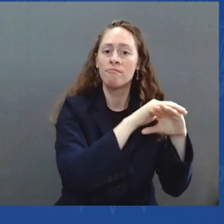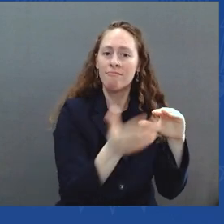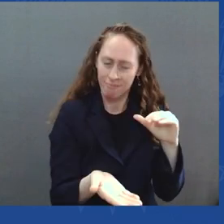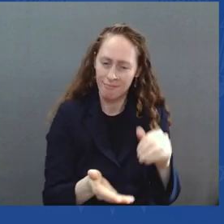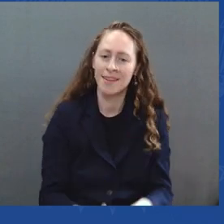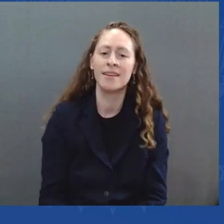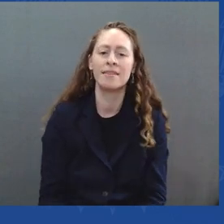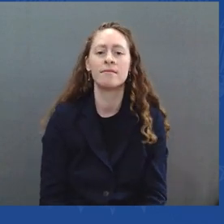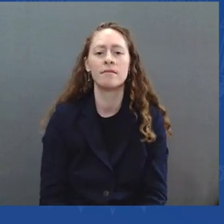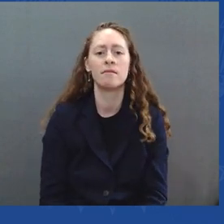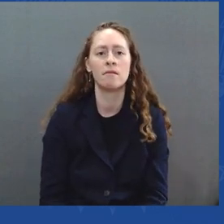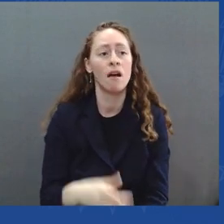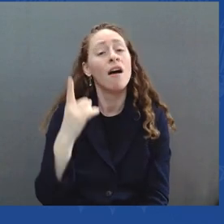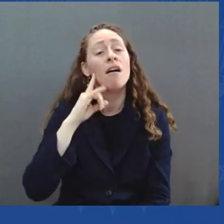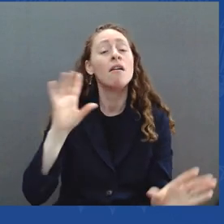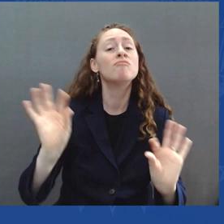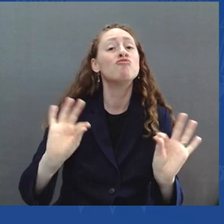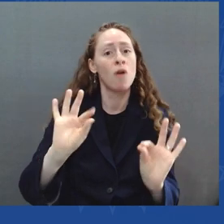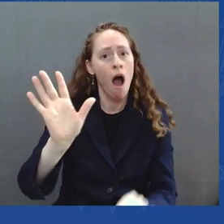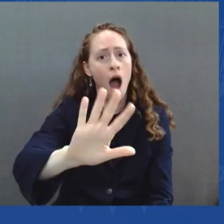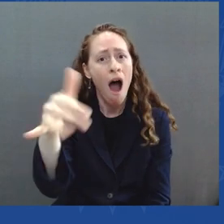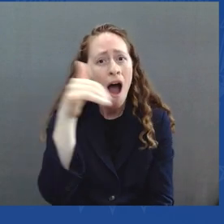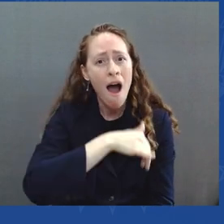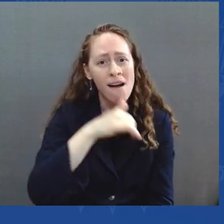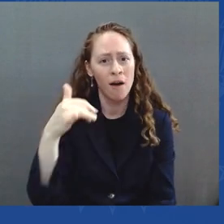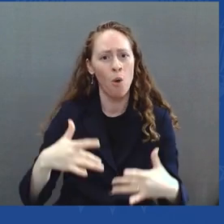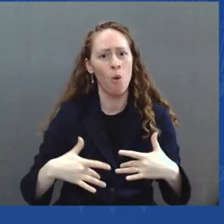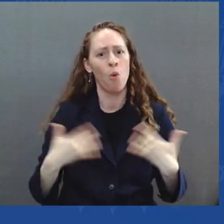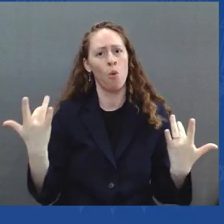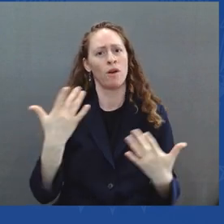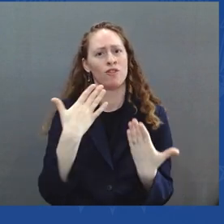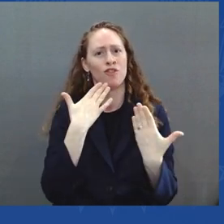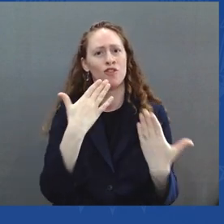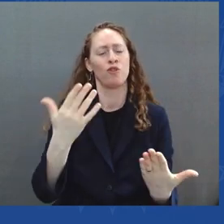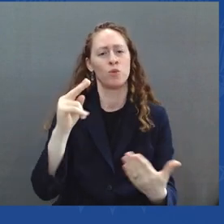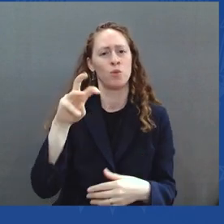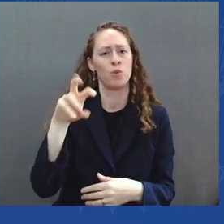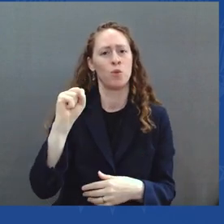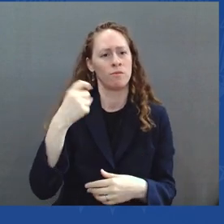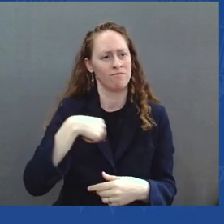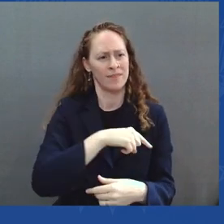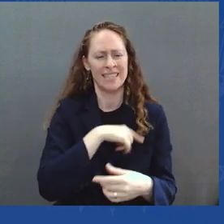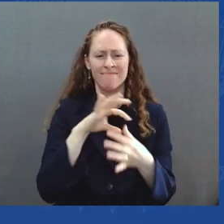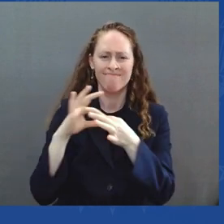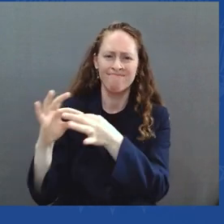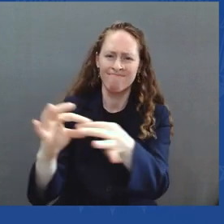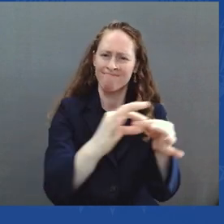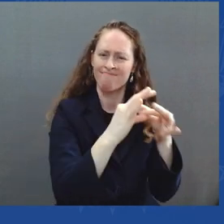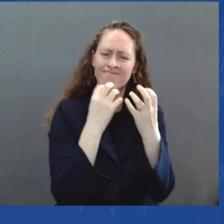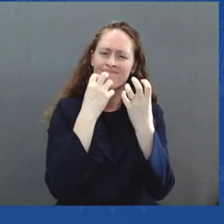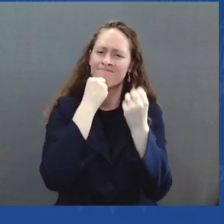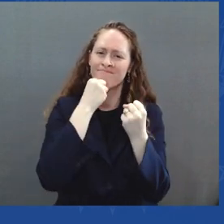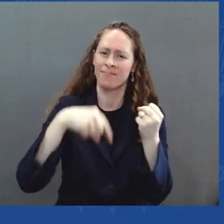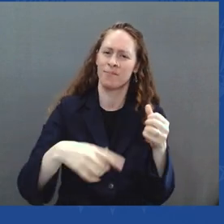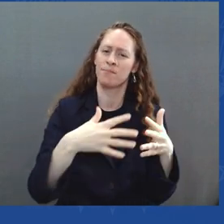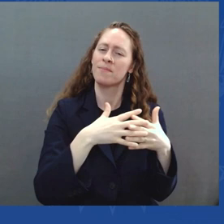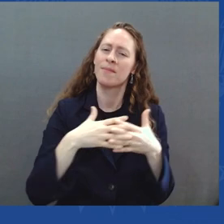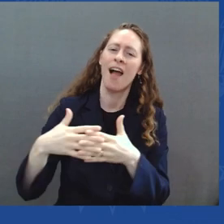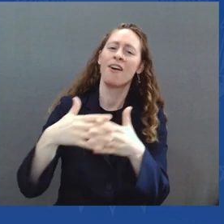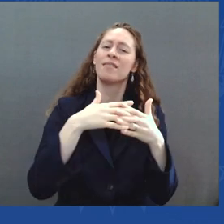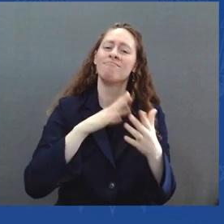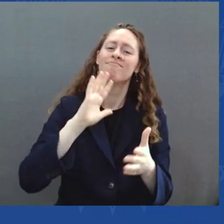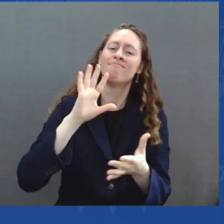represents, the ability for hardworking Americans to live with dignity, support their families, and build a better life for their children.